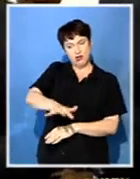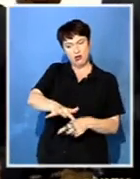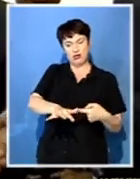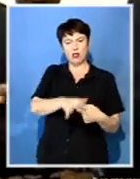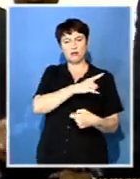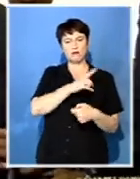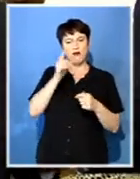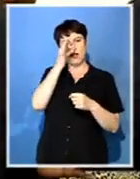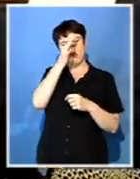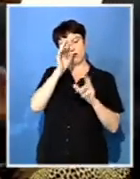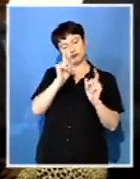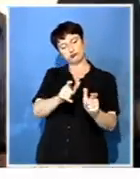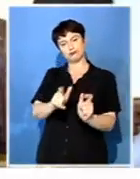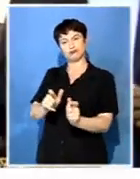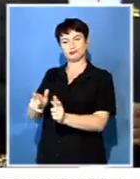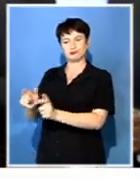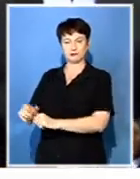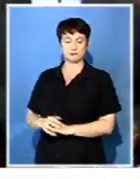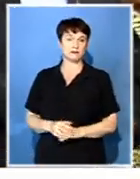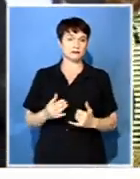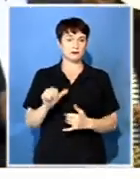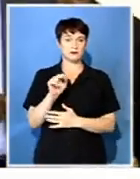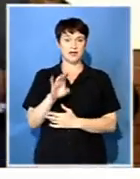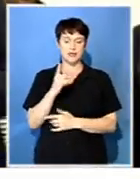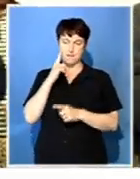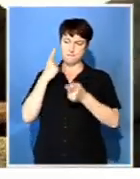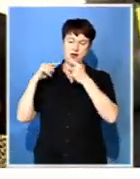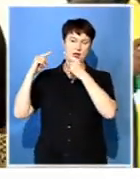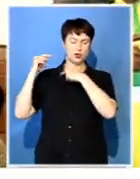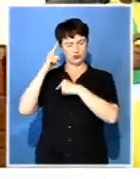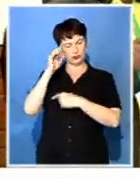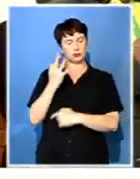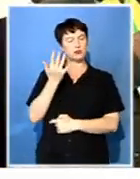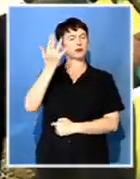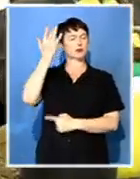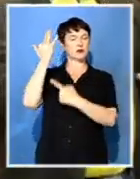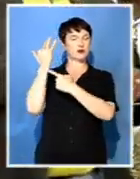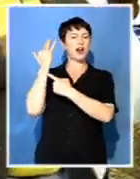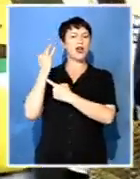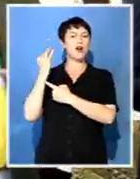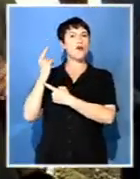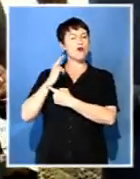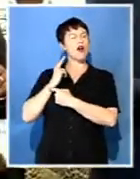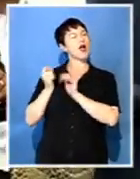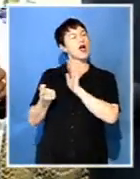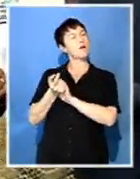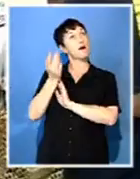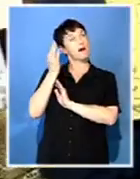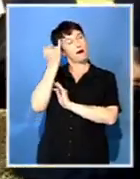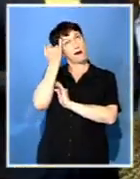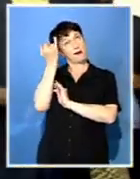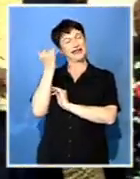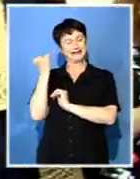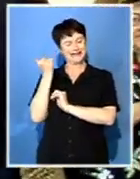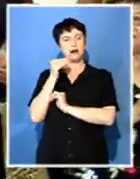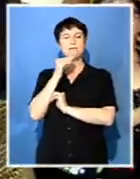The ANC is going back to its roots in an attempt to revive its former glory. Living and fallen traditional